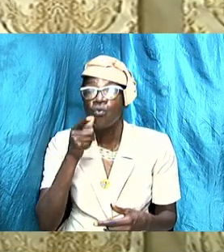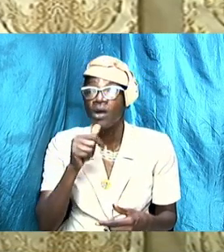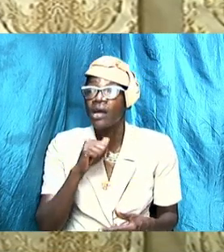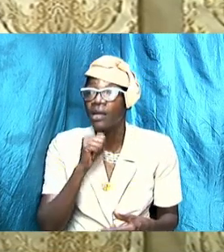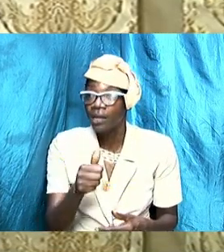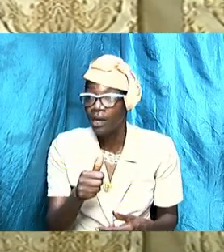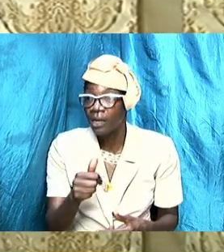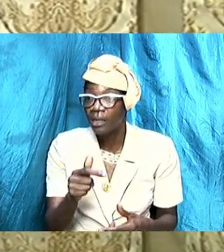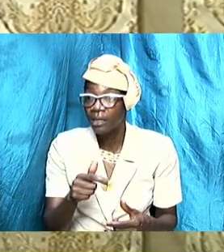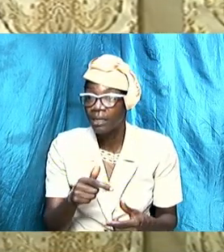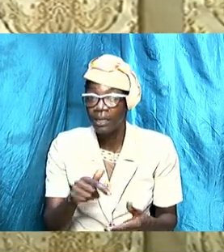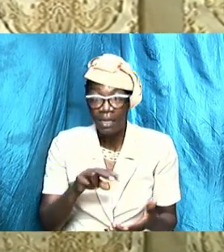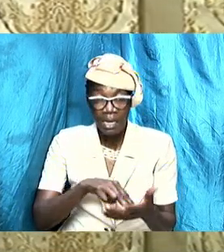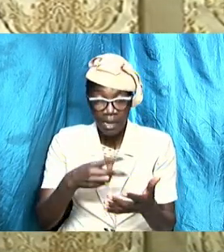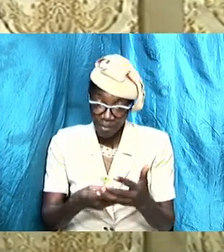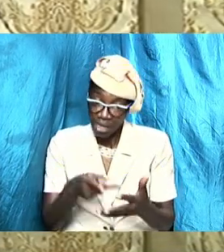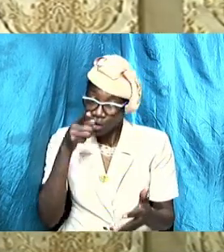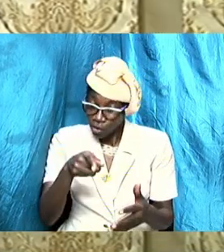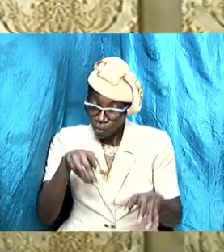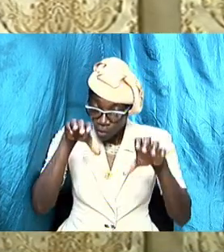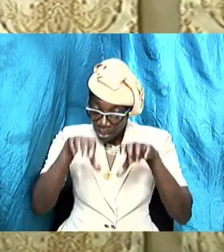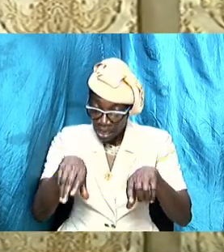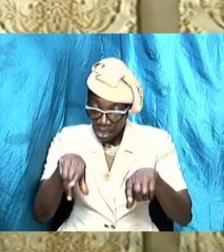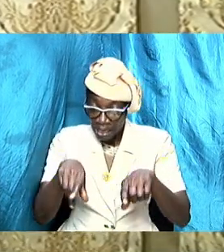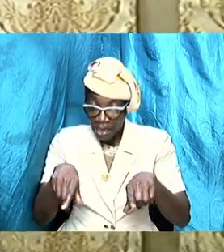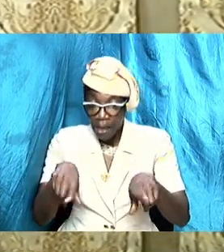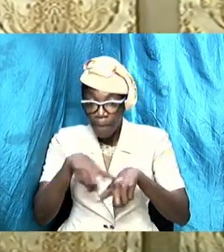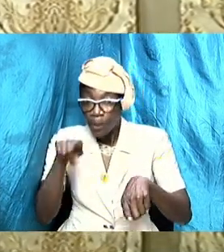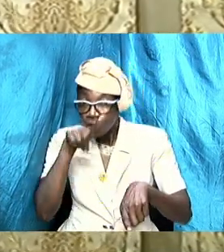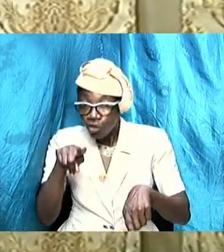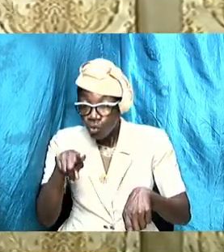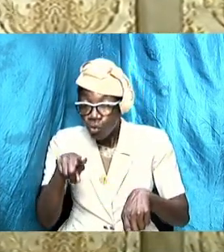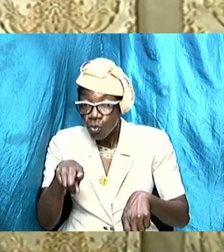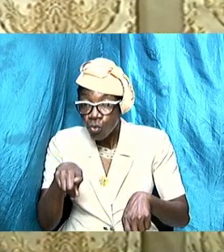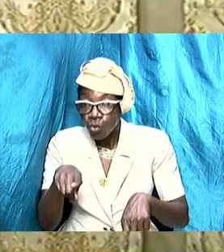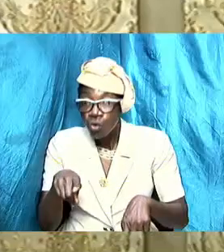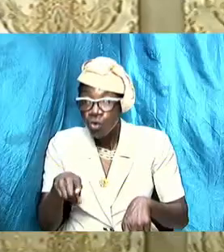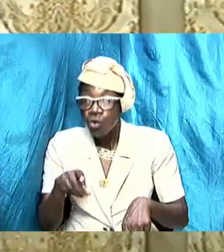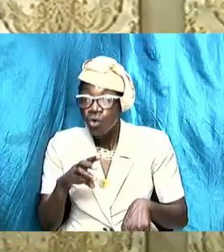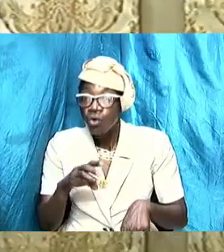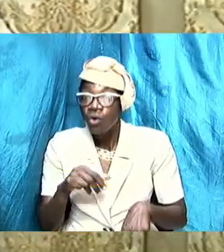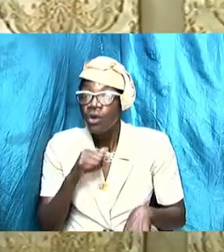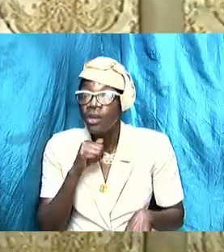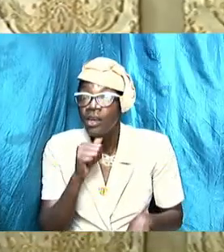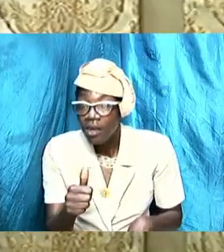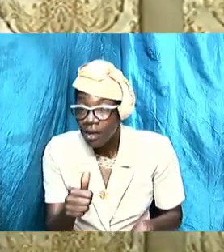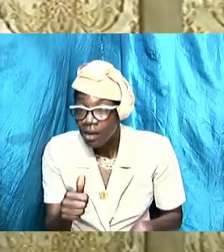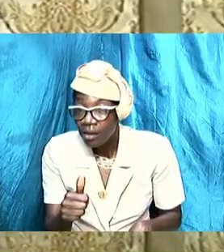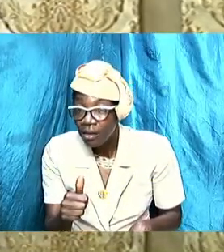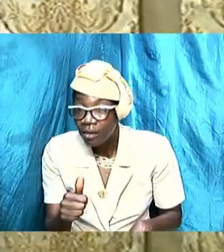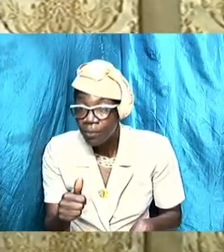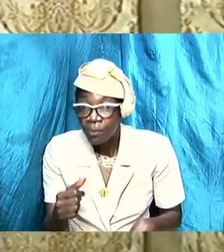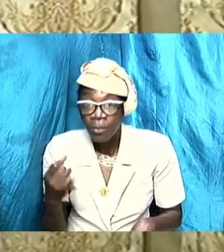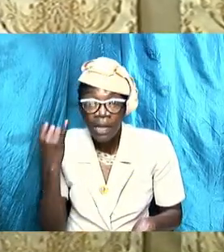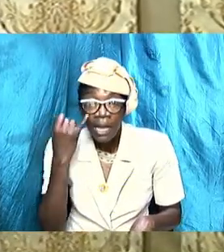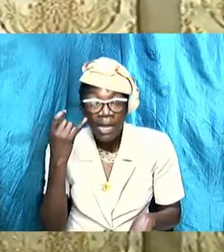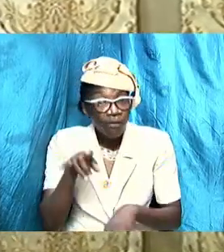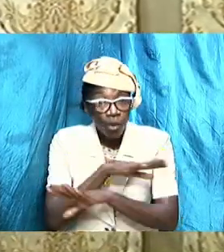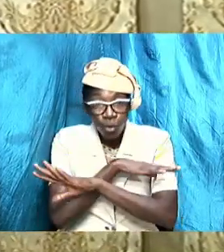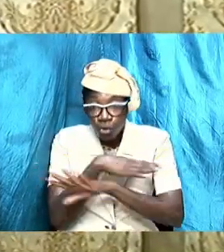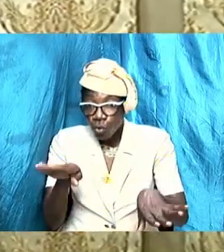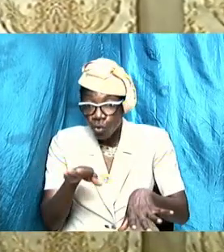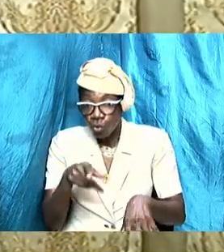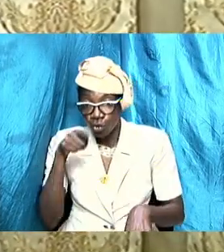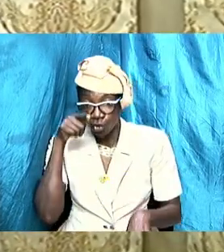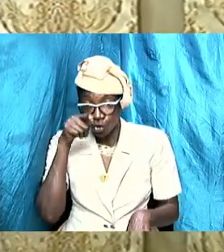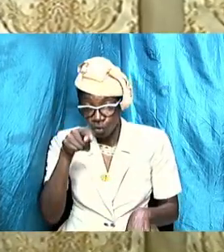it means you can but you won't and if you don't you are in